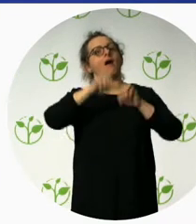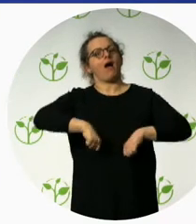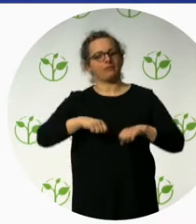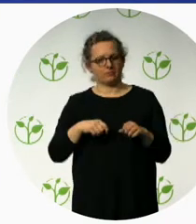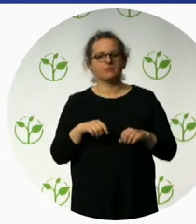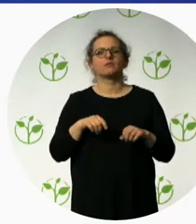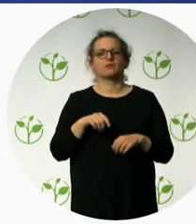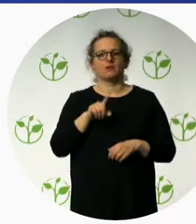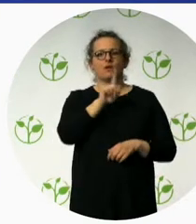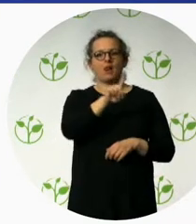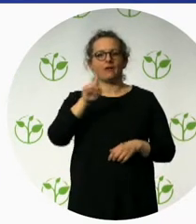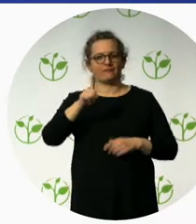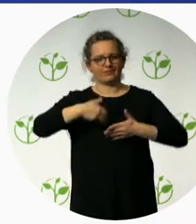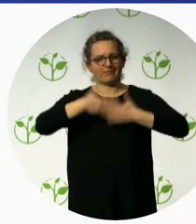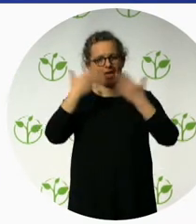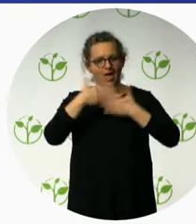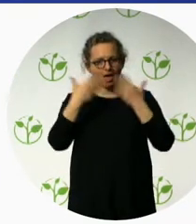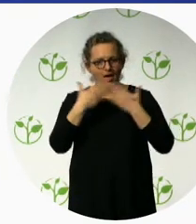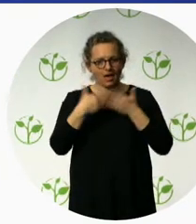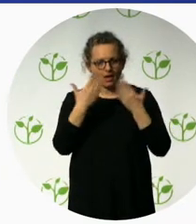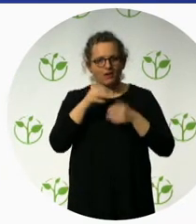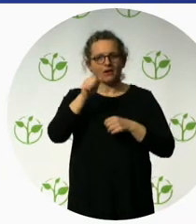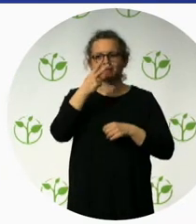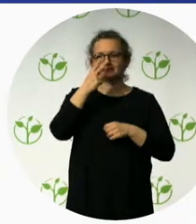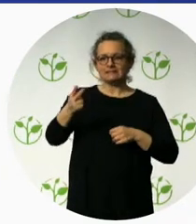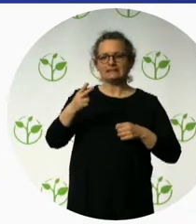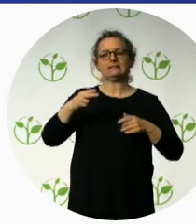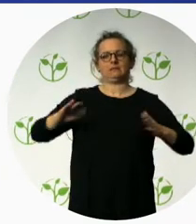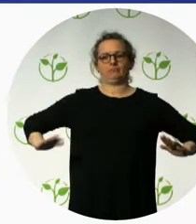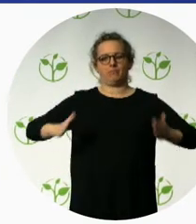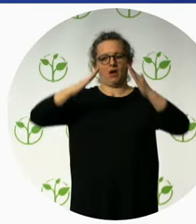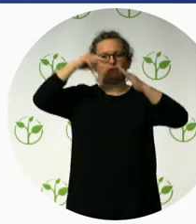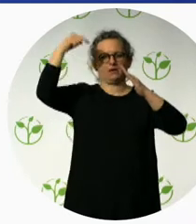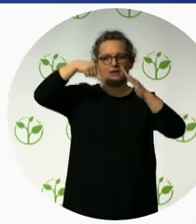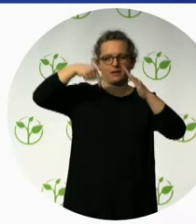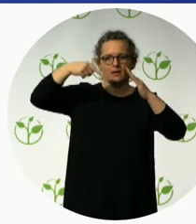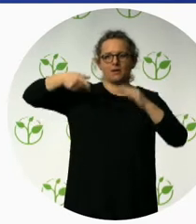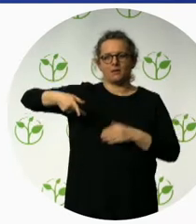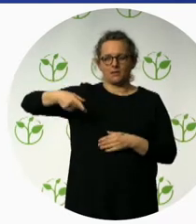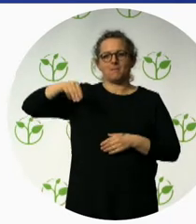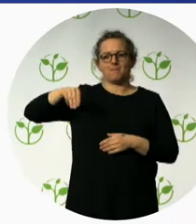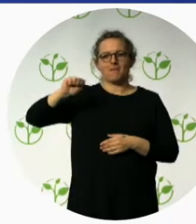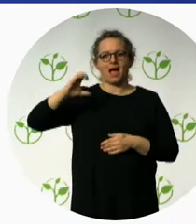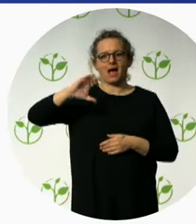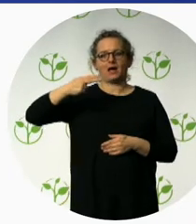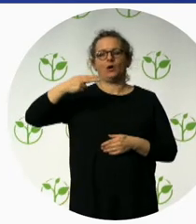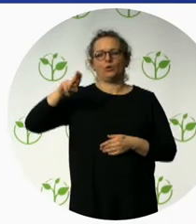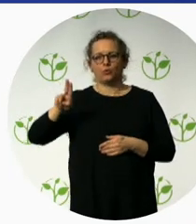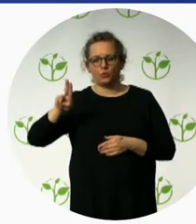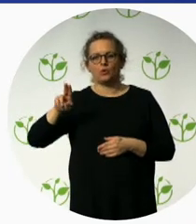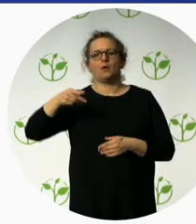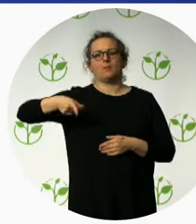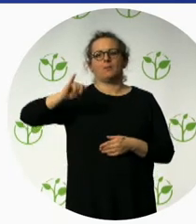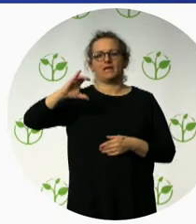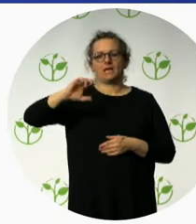go to Machu Picchu. Sorry. And, actually, people in wheelchairs are able